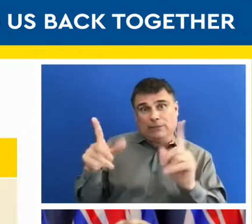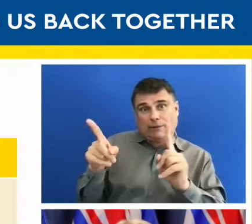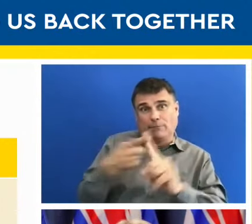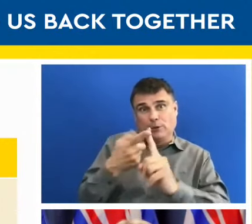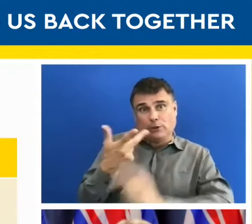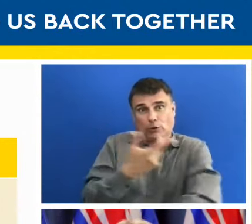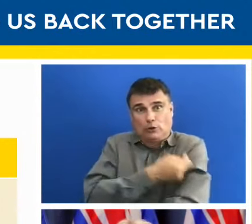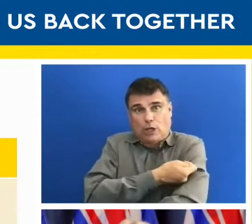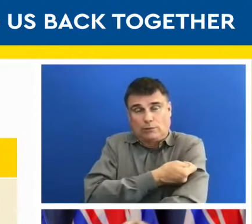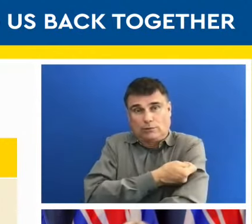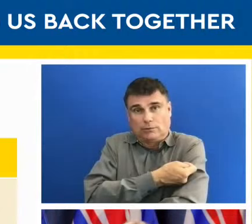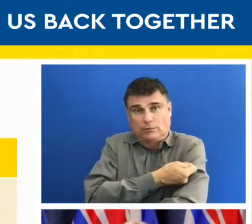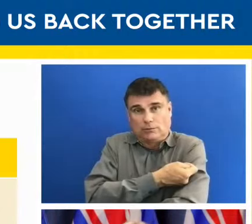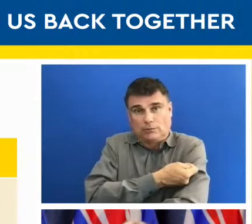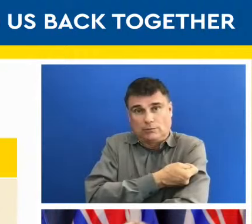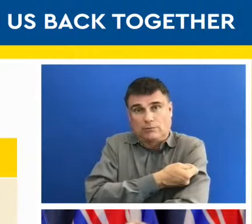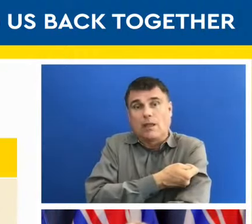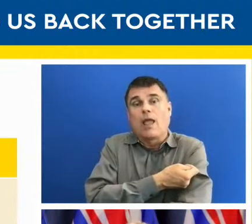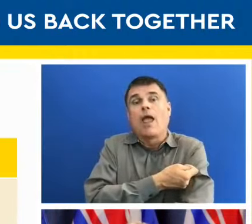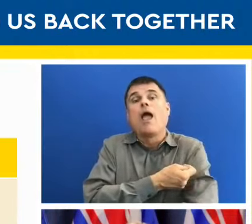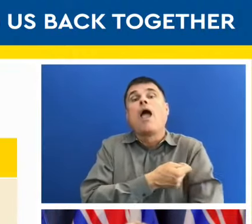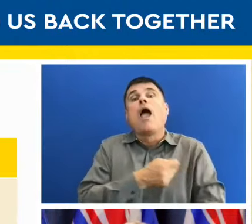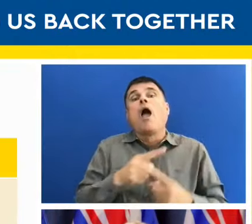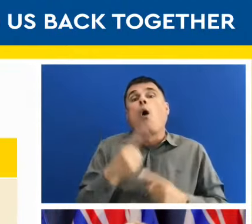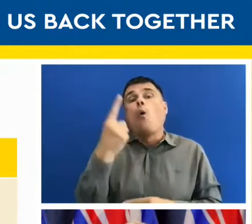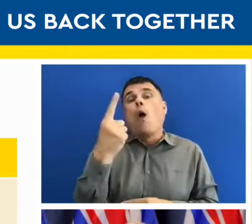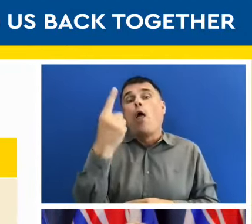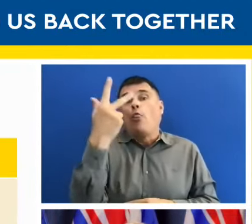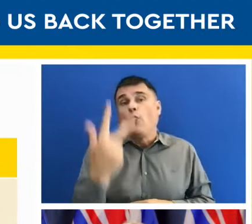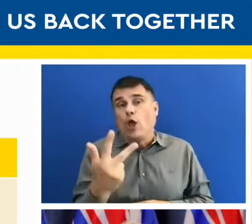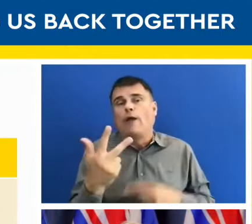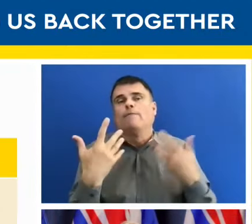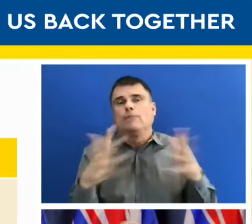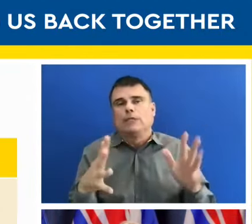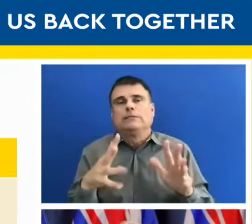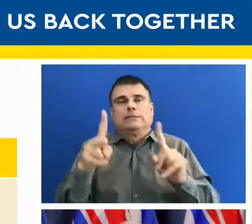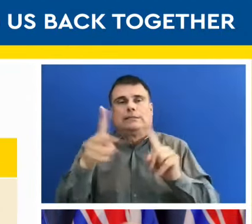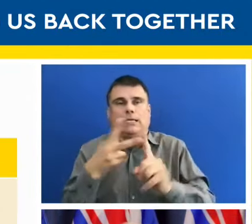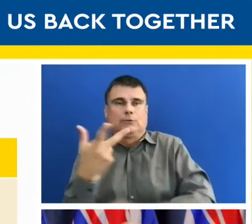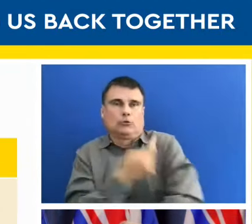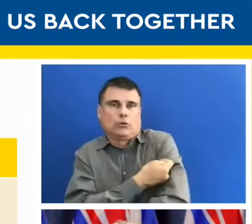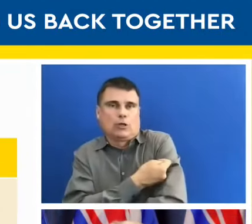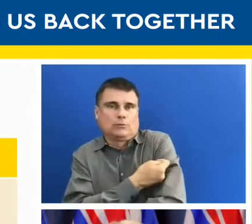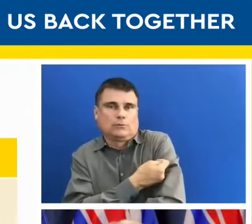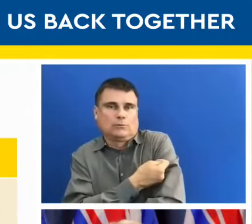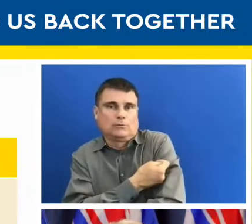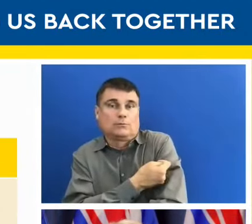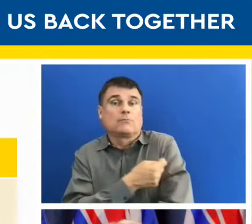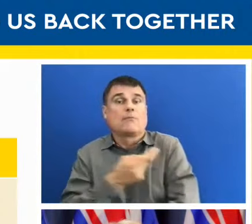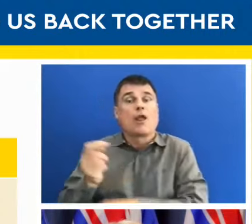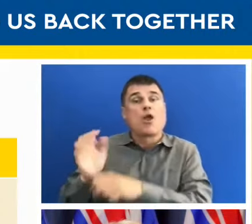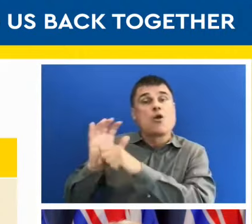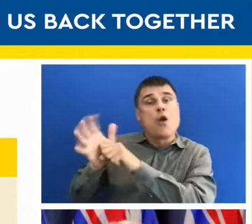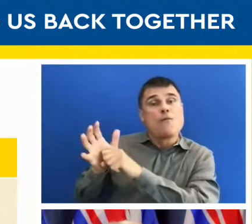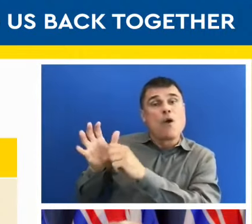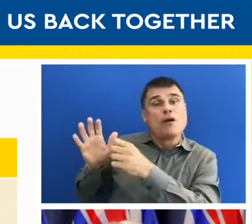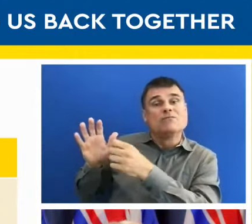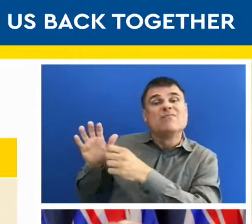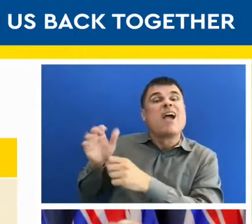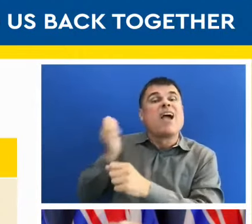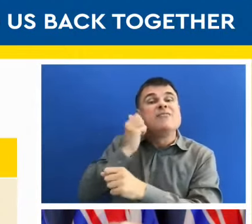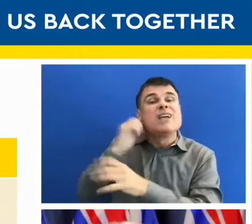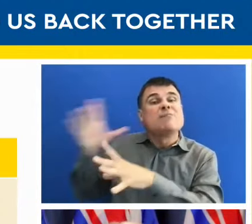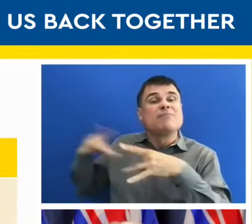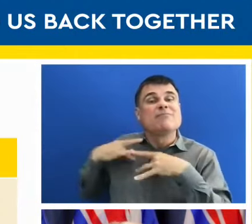a third of us have had a second dose too. Our COVID-19 case counts remain low and fewer people are in